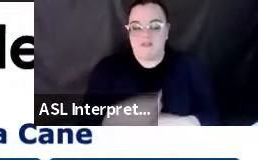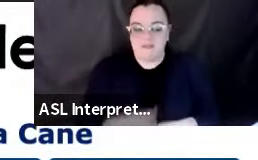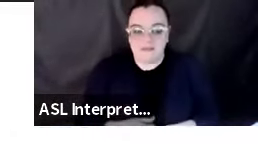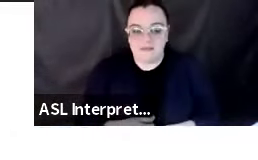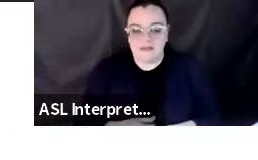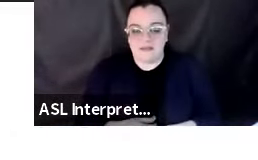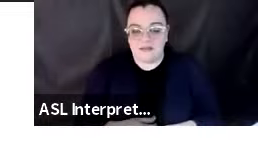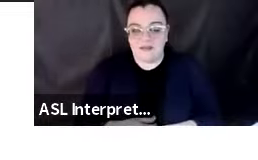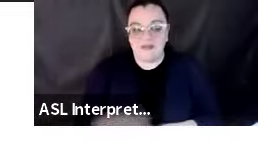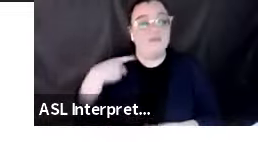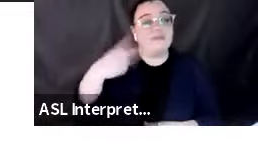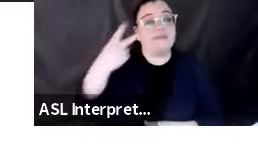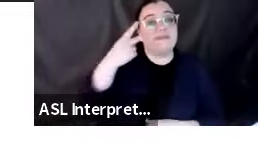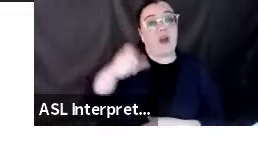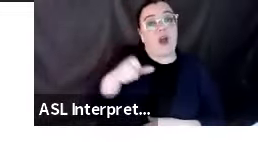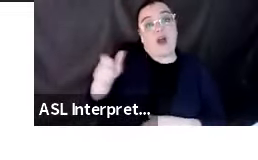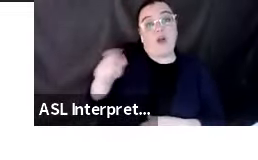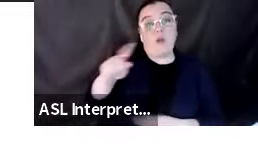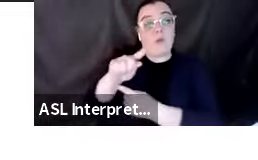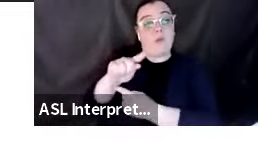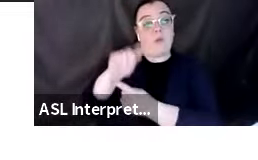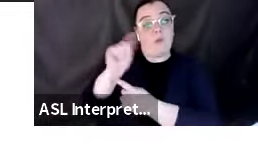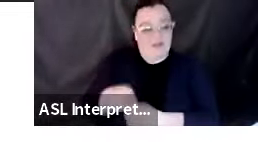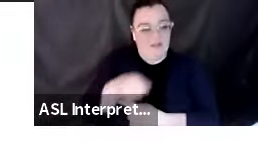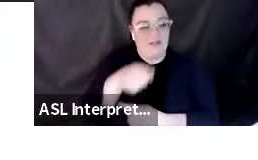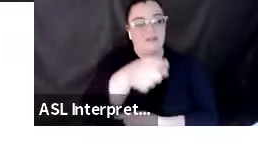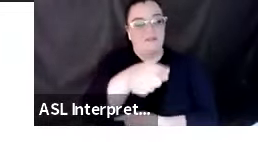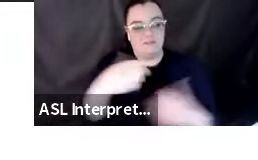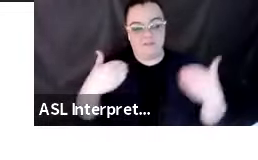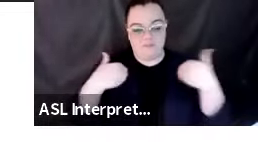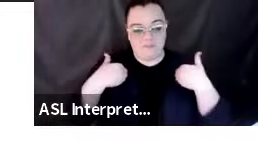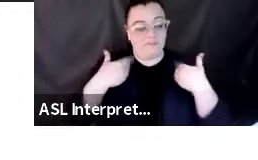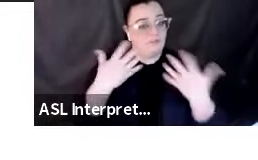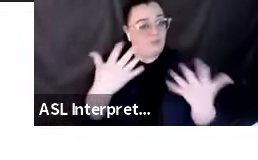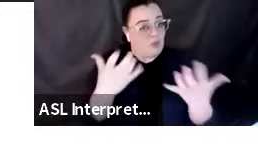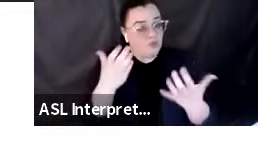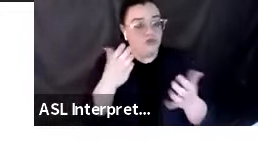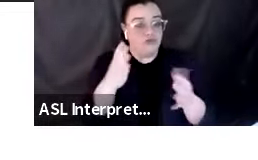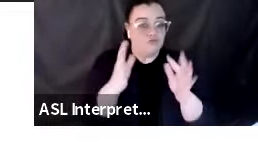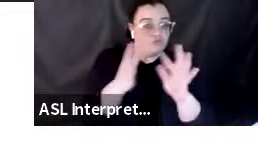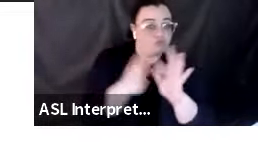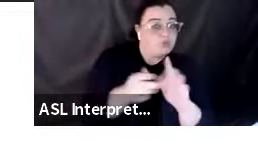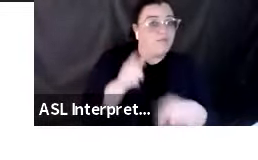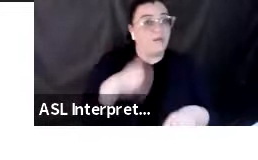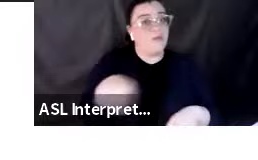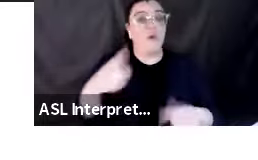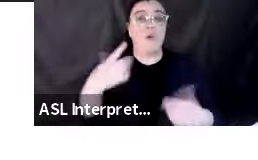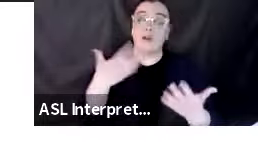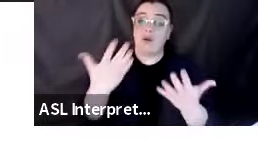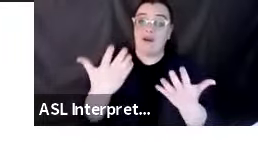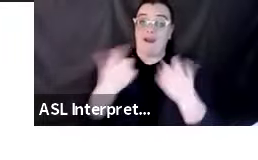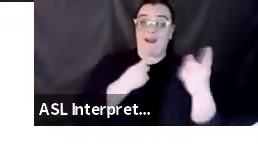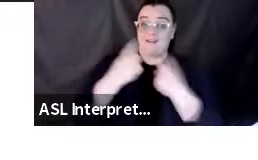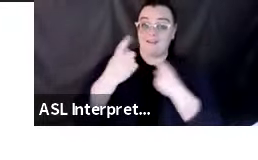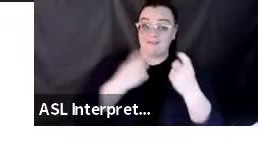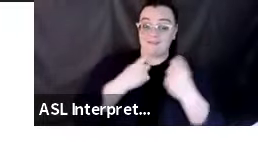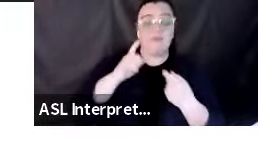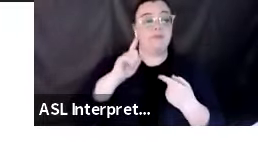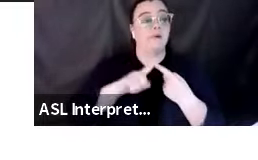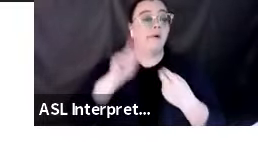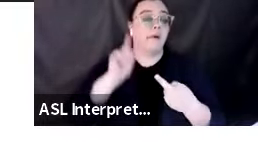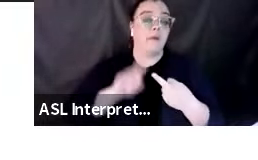another question here, and we really would like to hear from you either with questions or if you have any